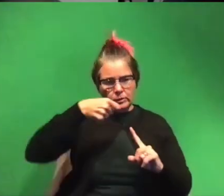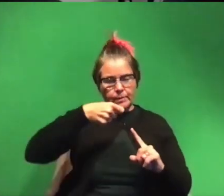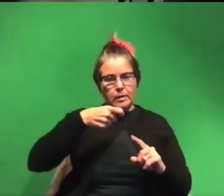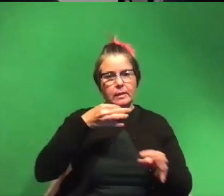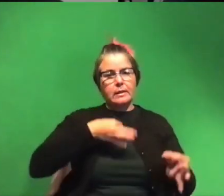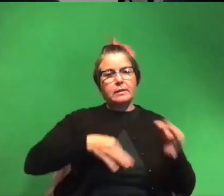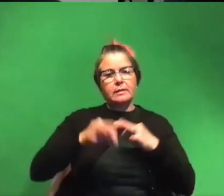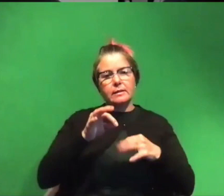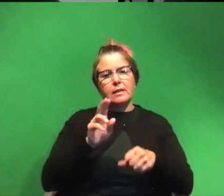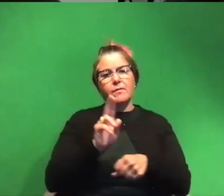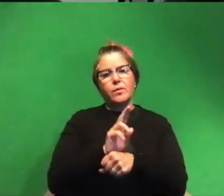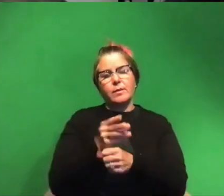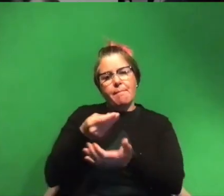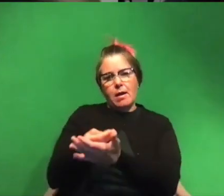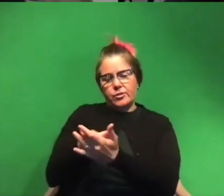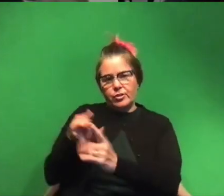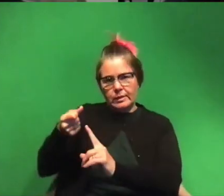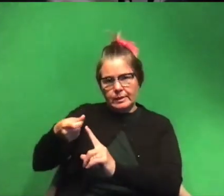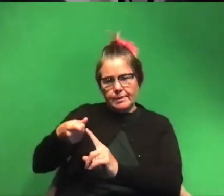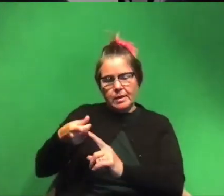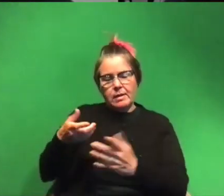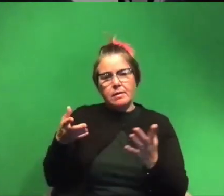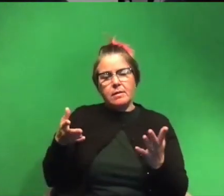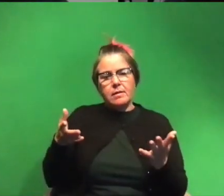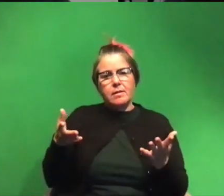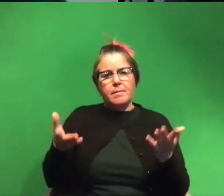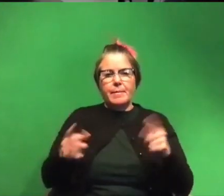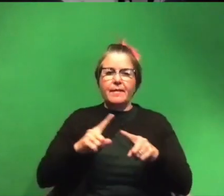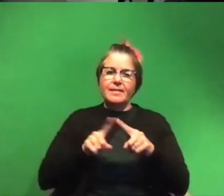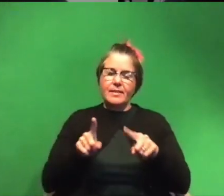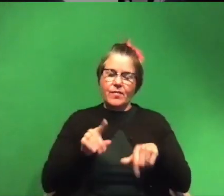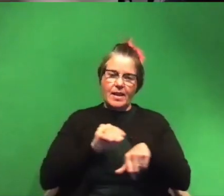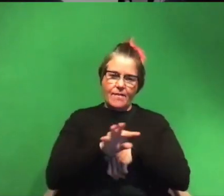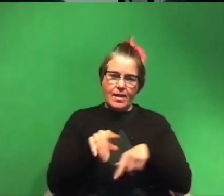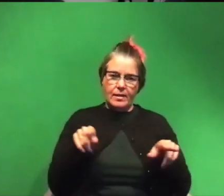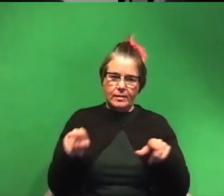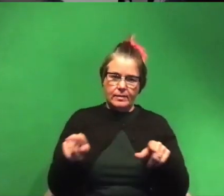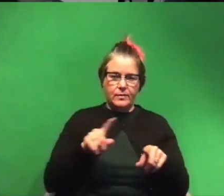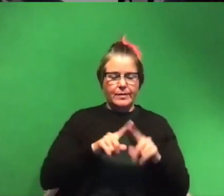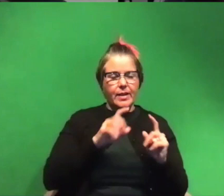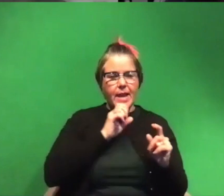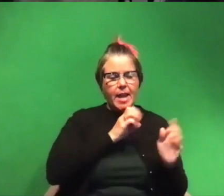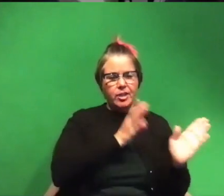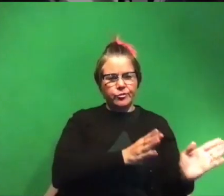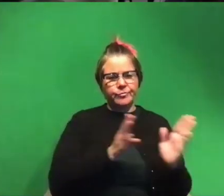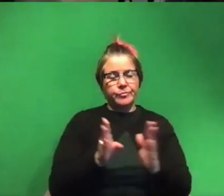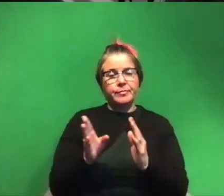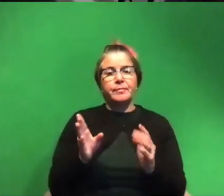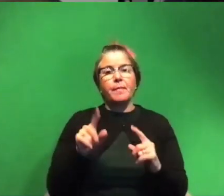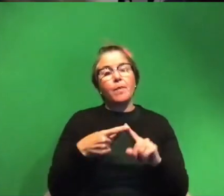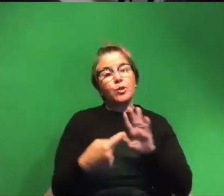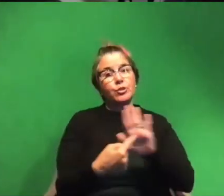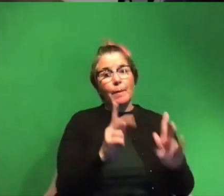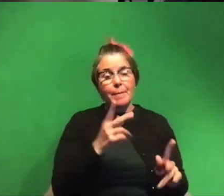using monetary stimuli might have different effects across you know different age groups so when you're showing people